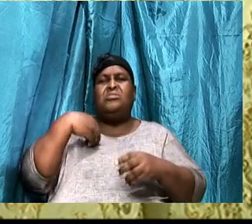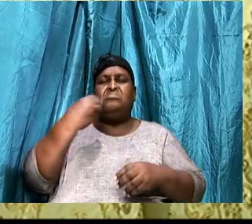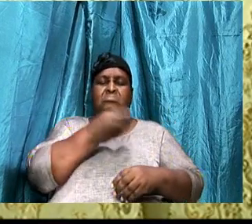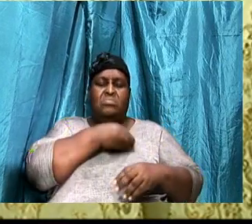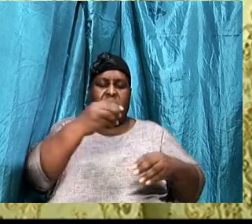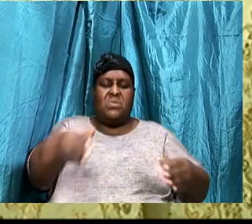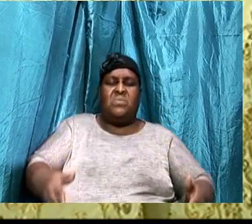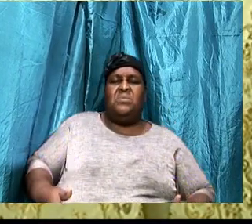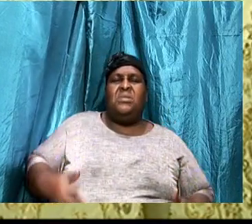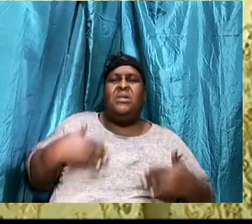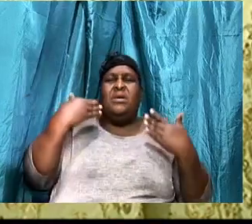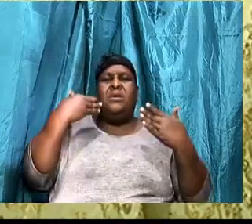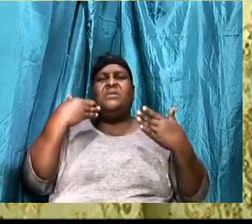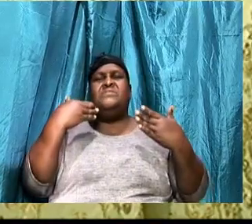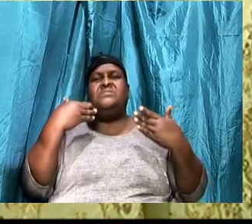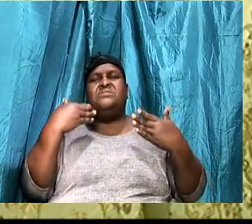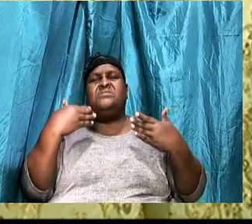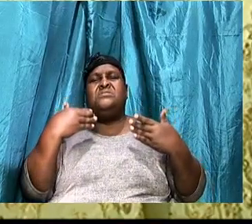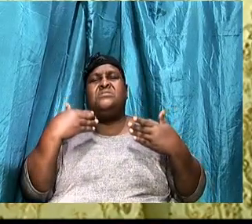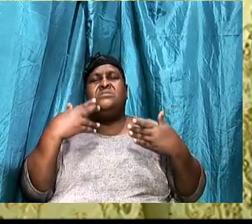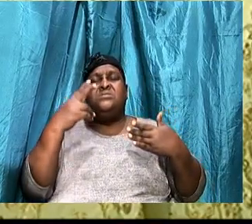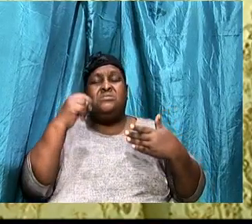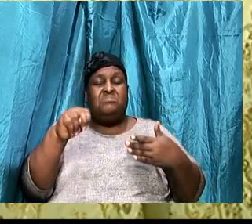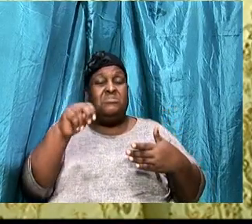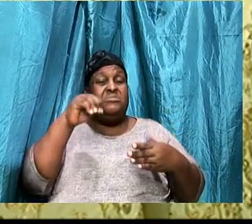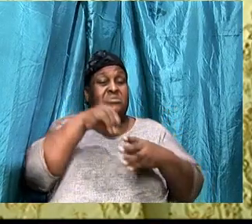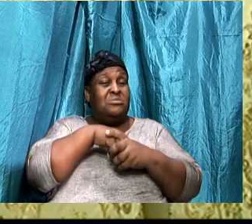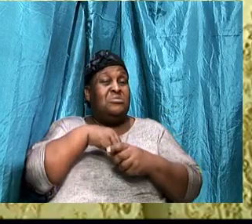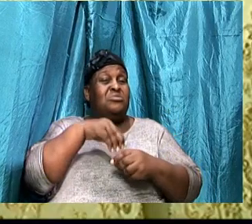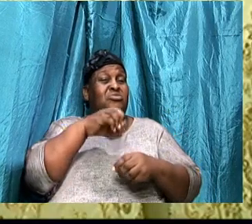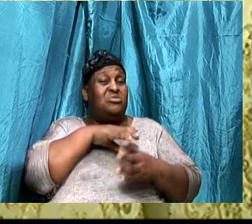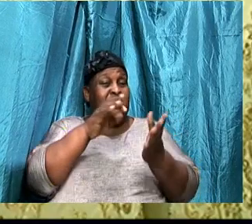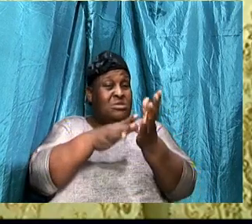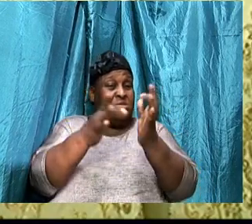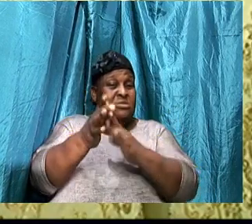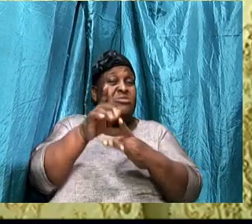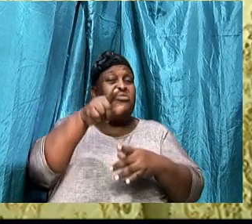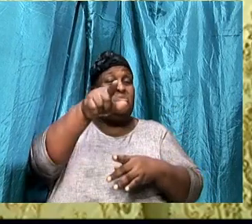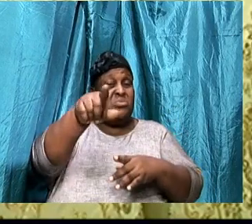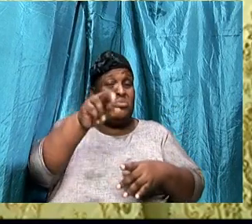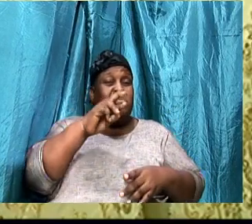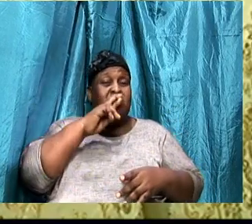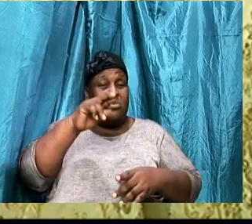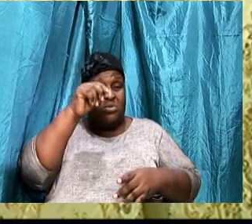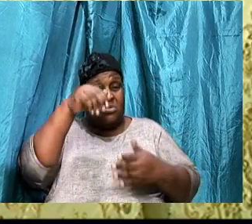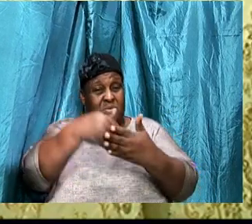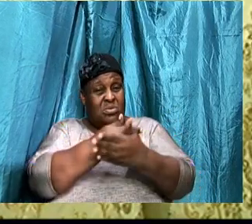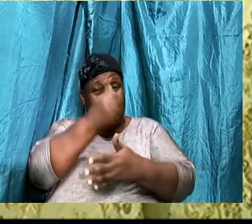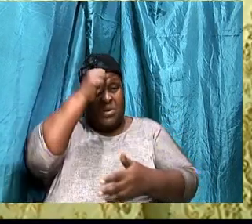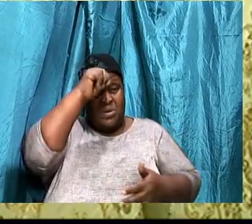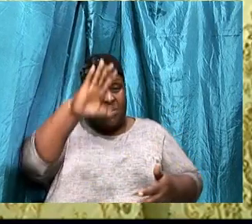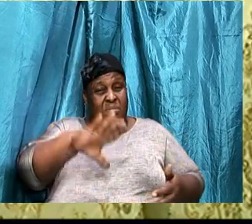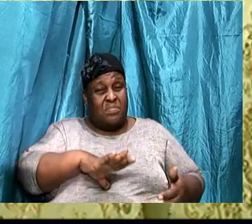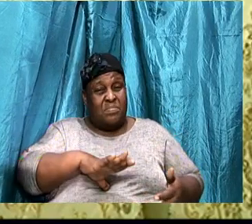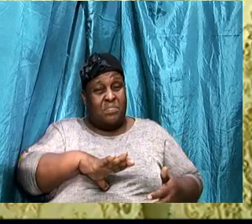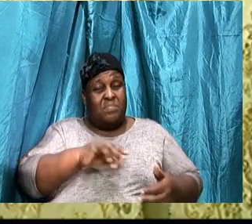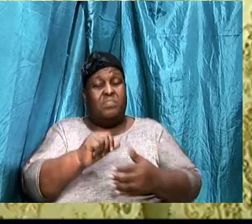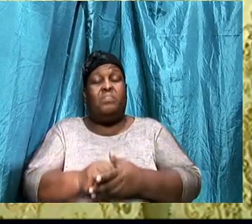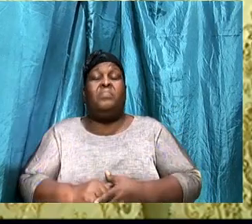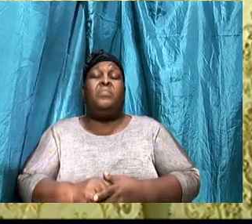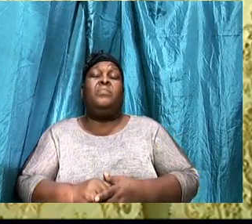change. And being in Christ, you are a new creature. As we continue about who I am,